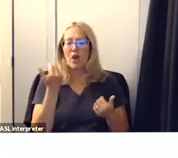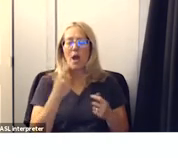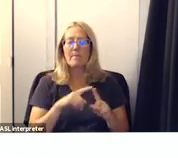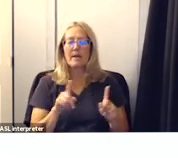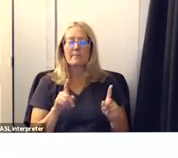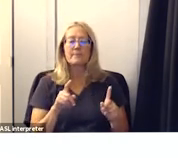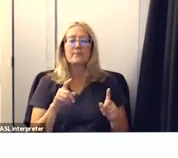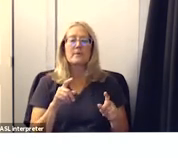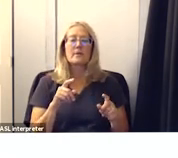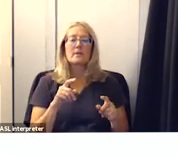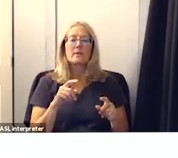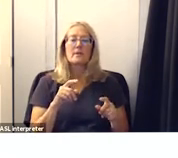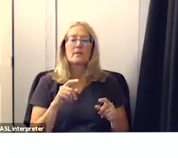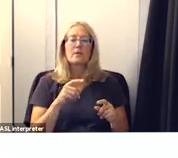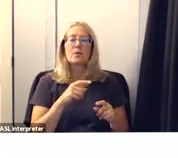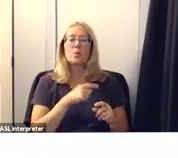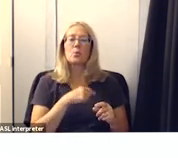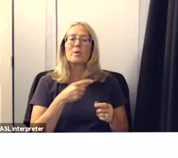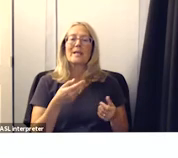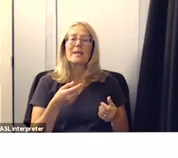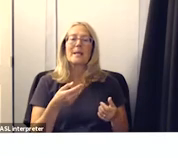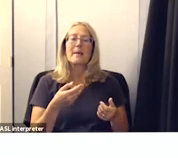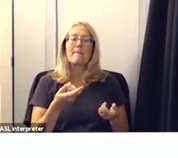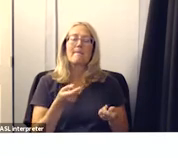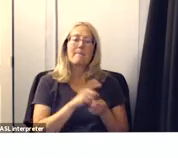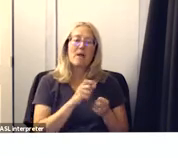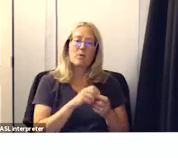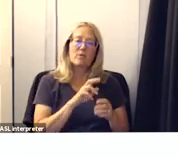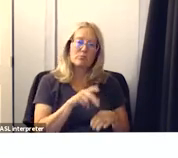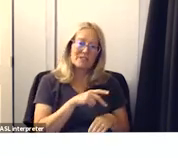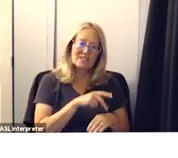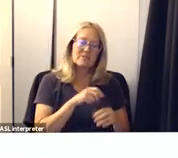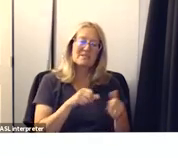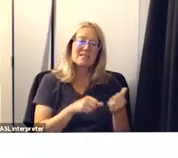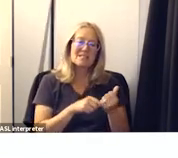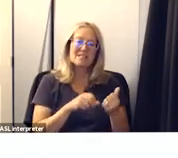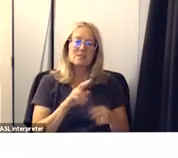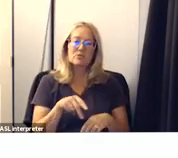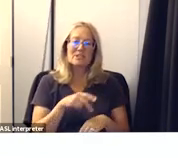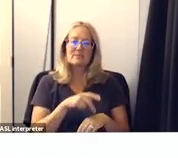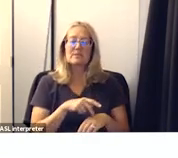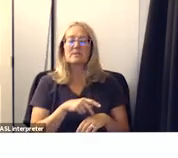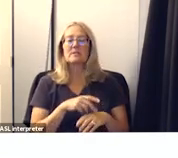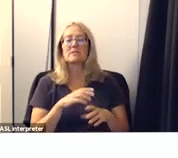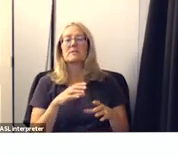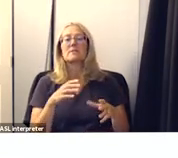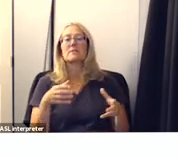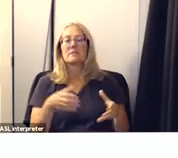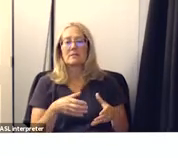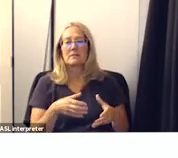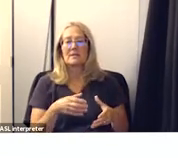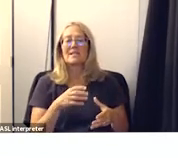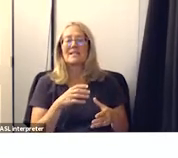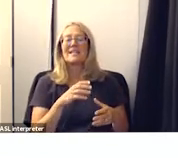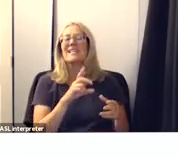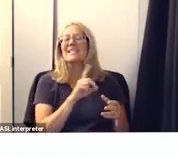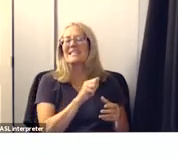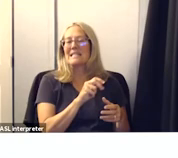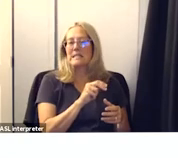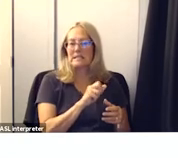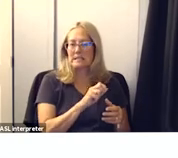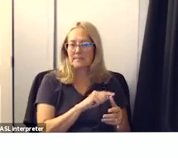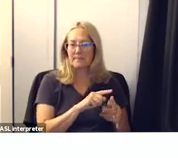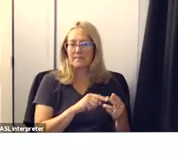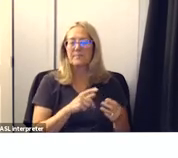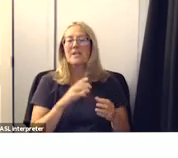we then we met with principals assistant principals and dean next we moved on to